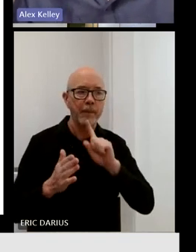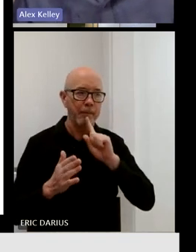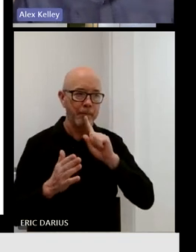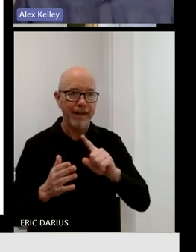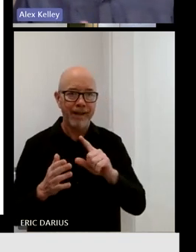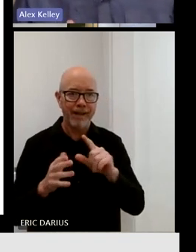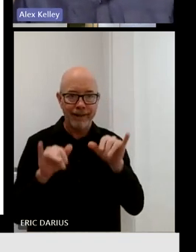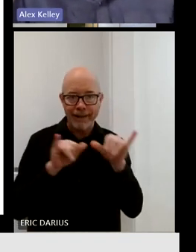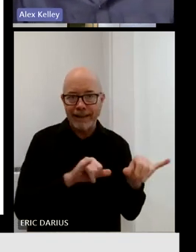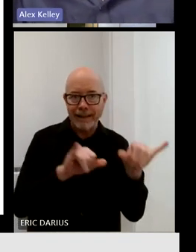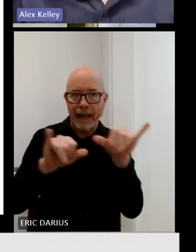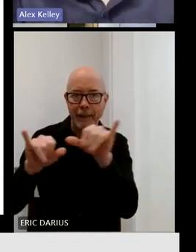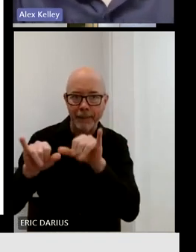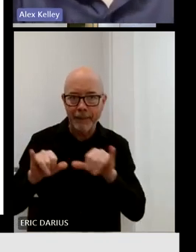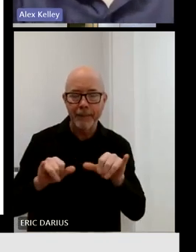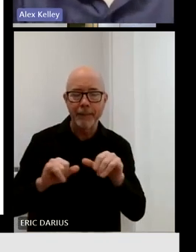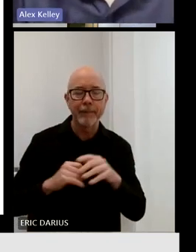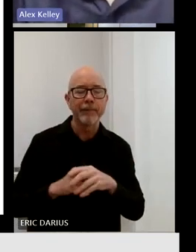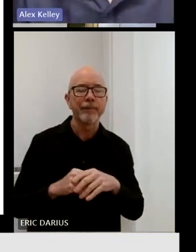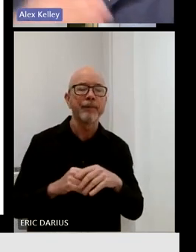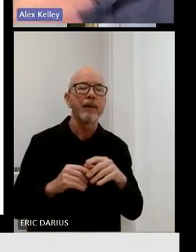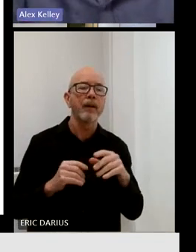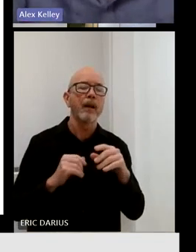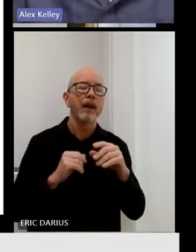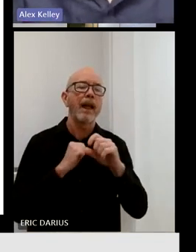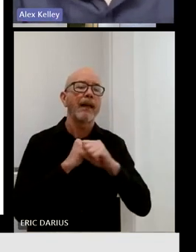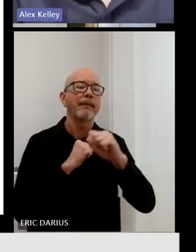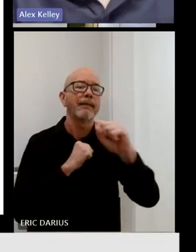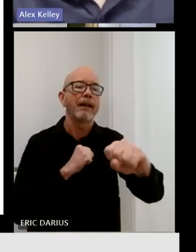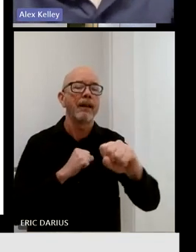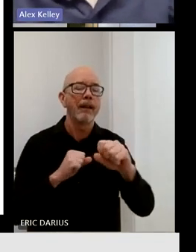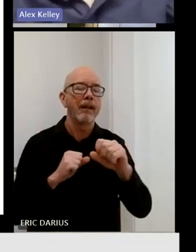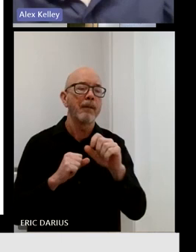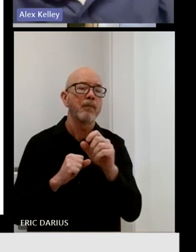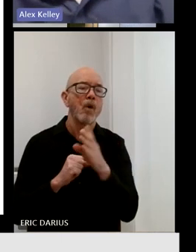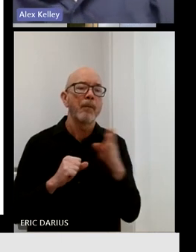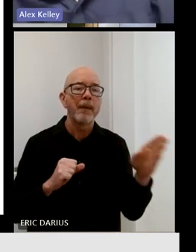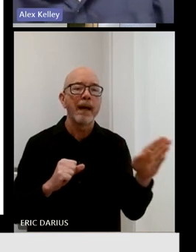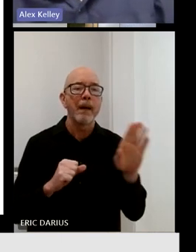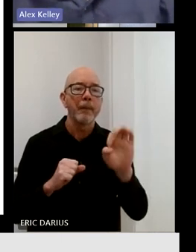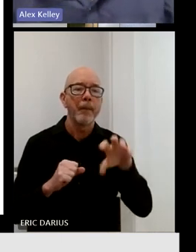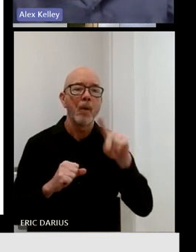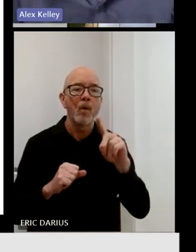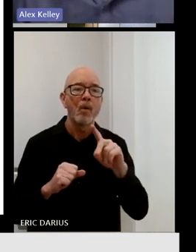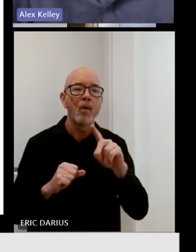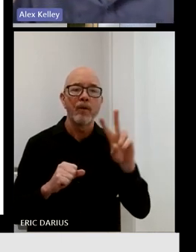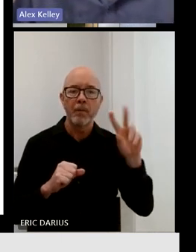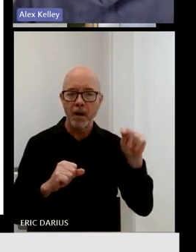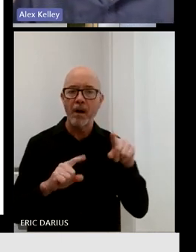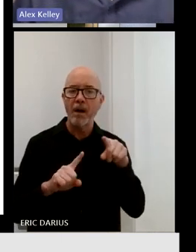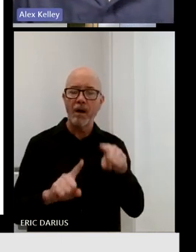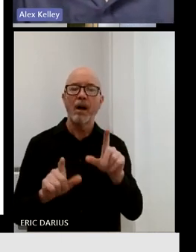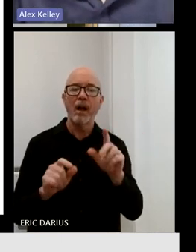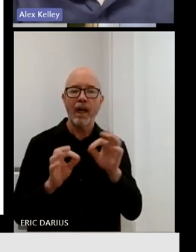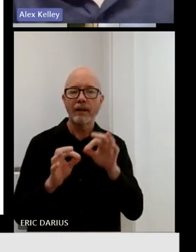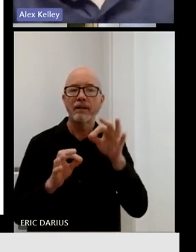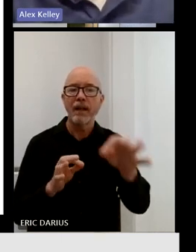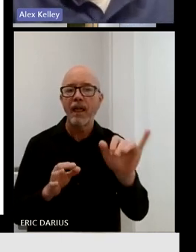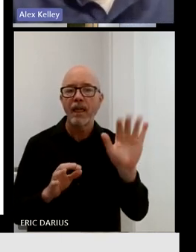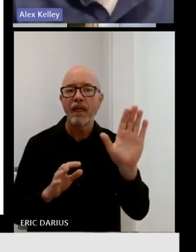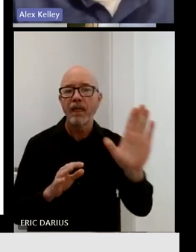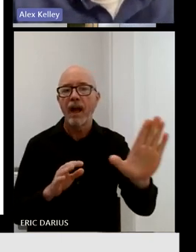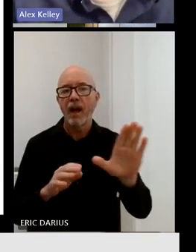recommend extending the Vermont Community Broadband Board's sunset date so that they can provide adequate oversight and monitoring of B